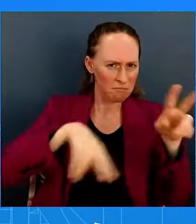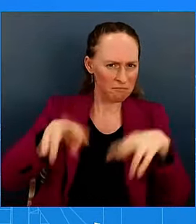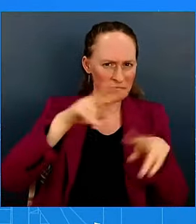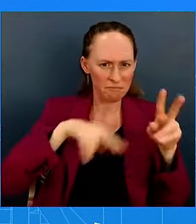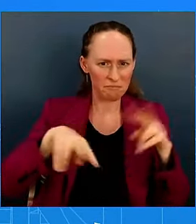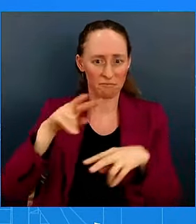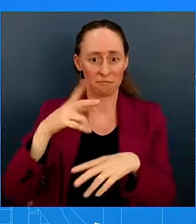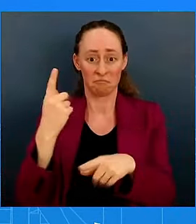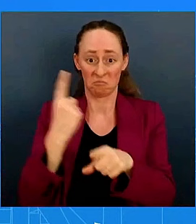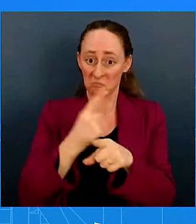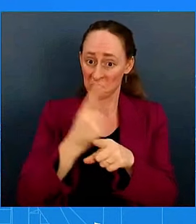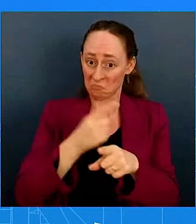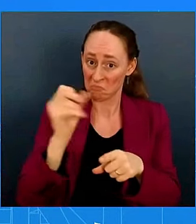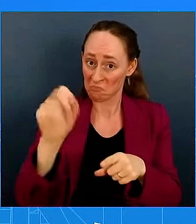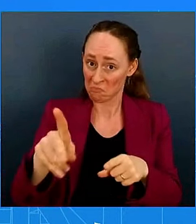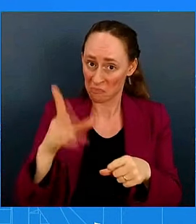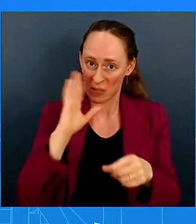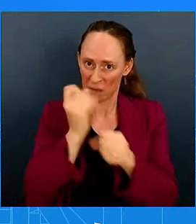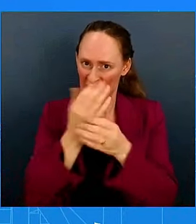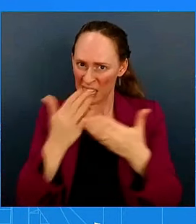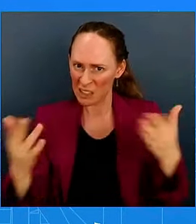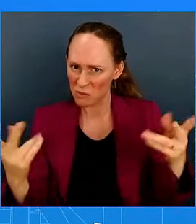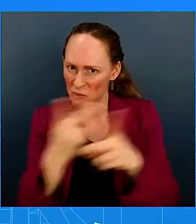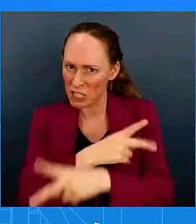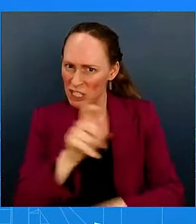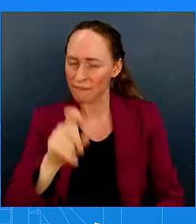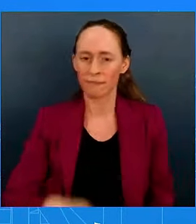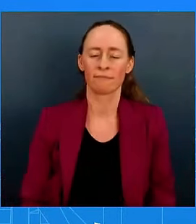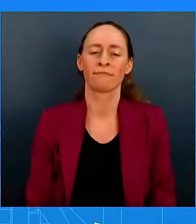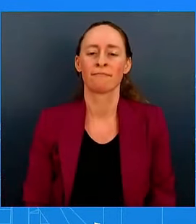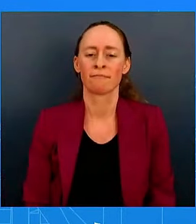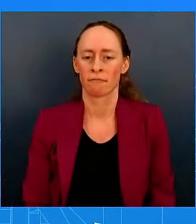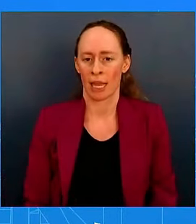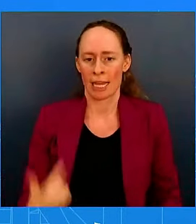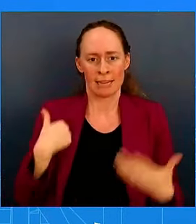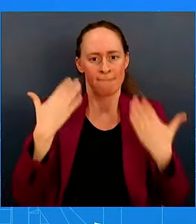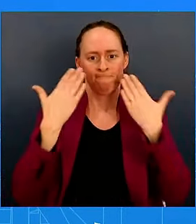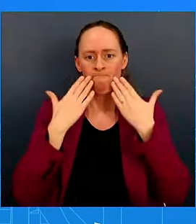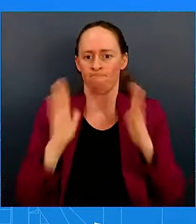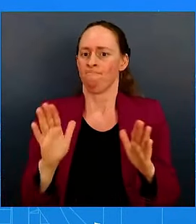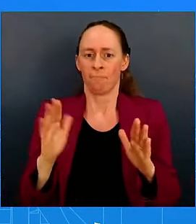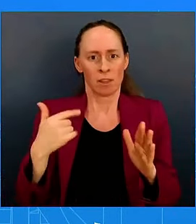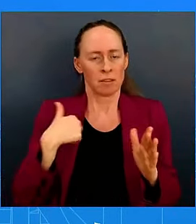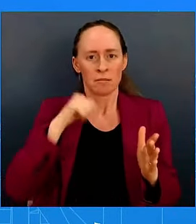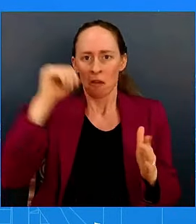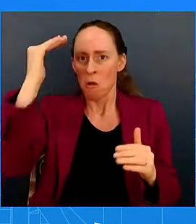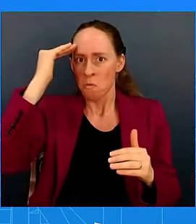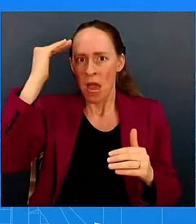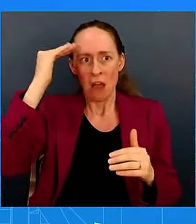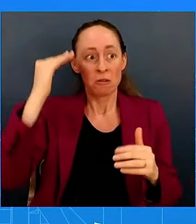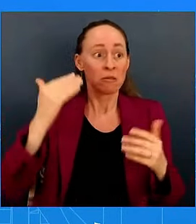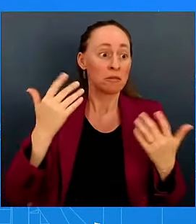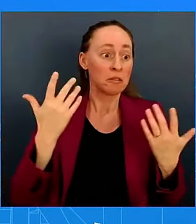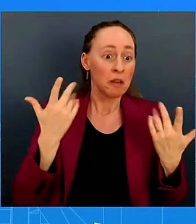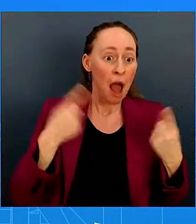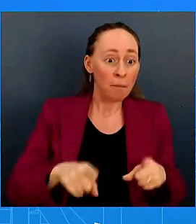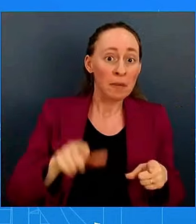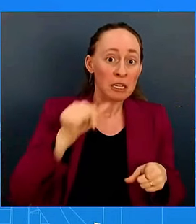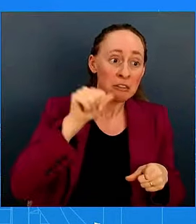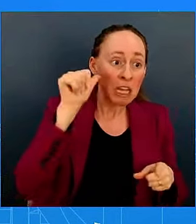not involved in yesterday's incidents or today's in any way, and I don't have anything more to share.